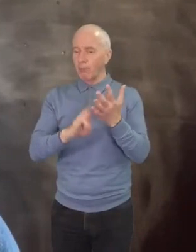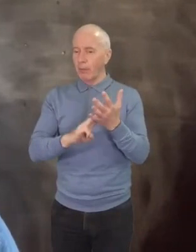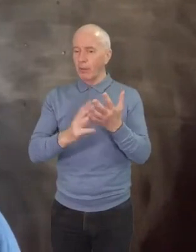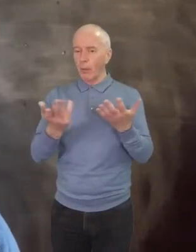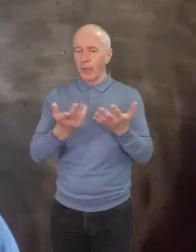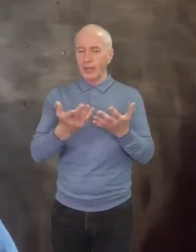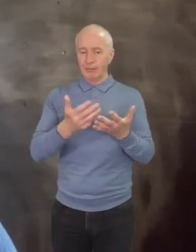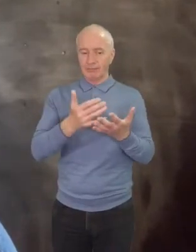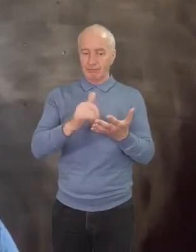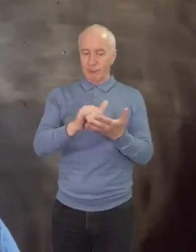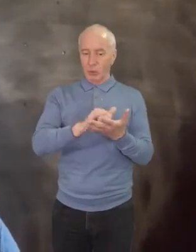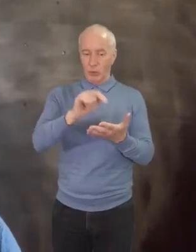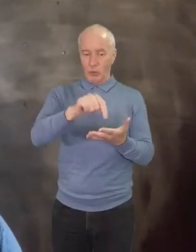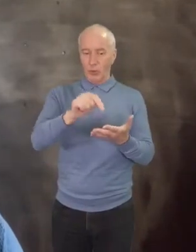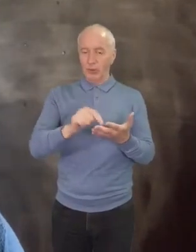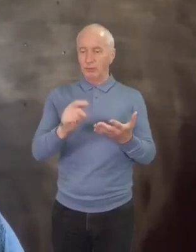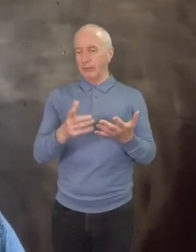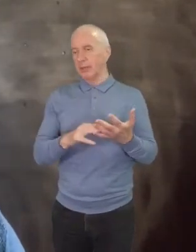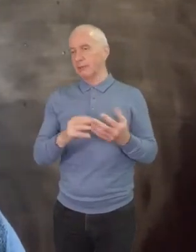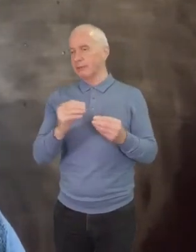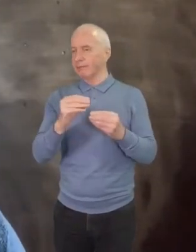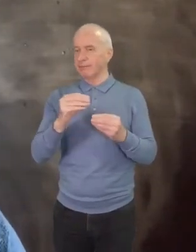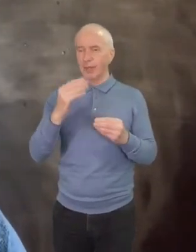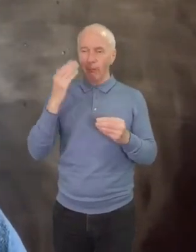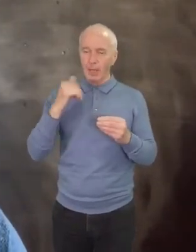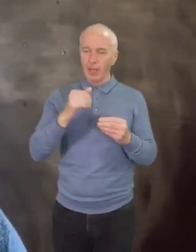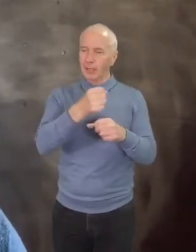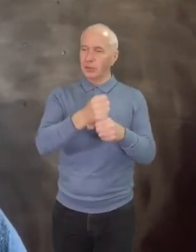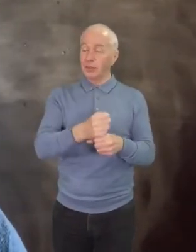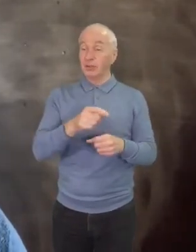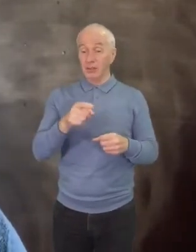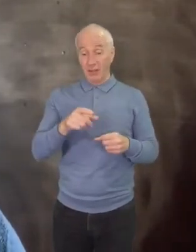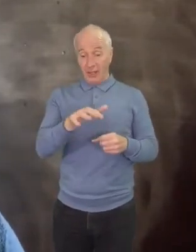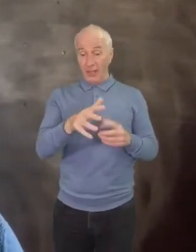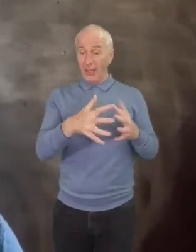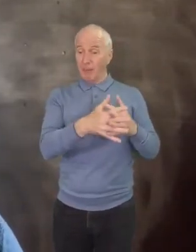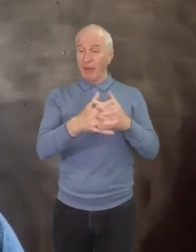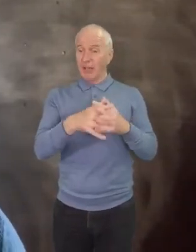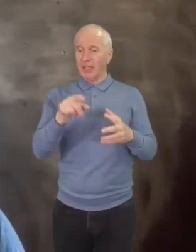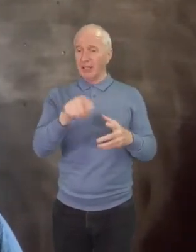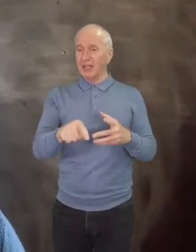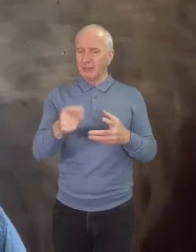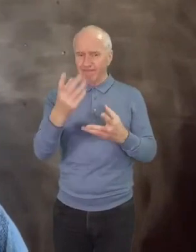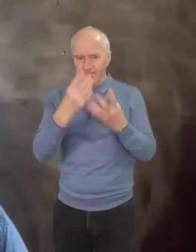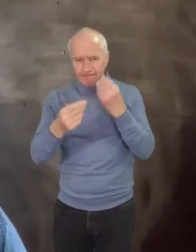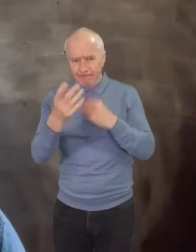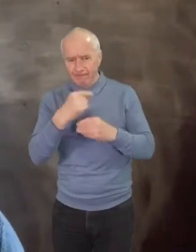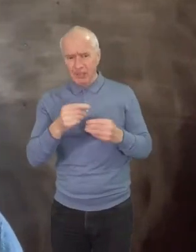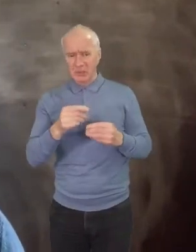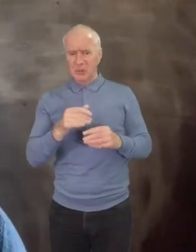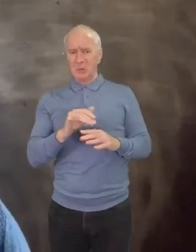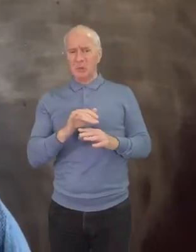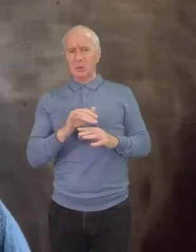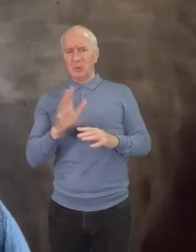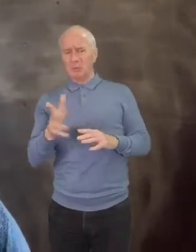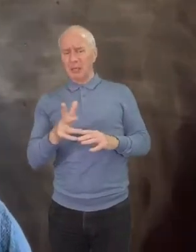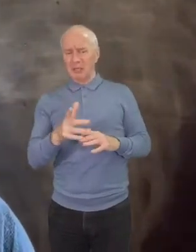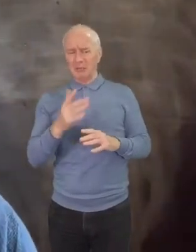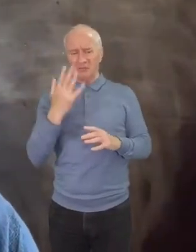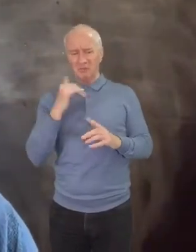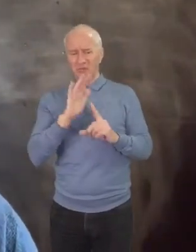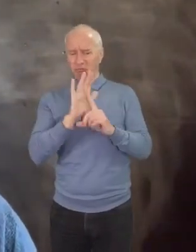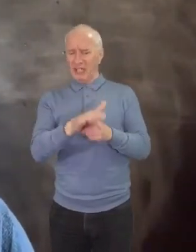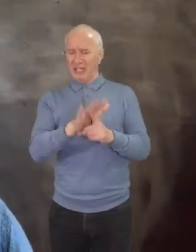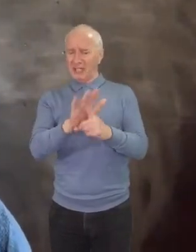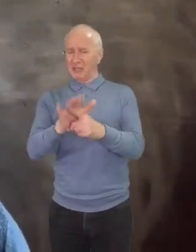Whilst in America, Bonhoeffer became deeply concerned about the racism he observed, not least in the church. And he